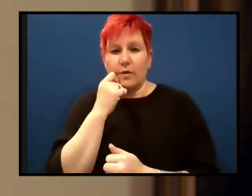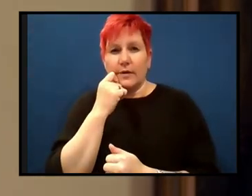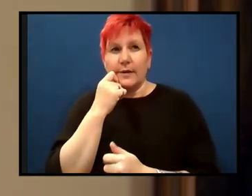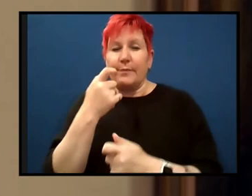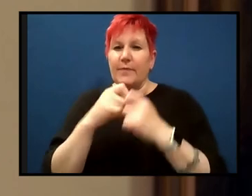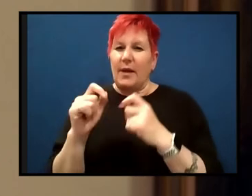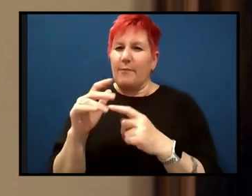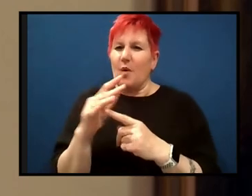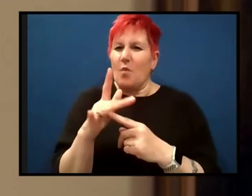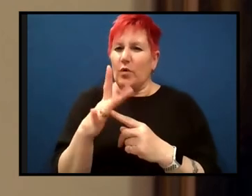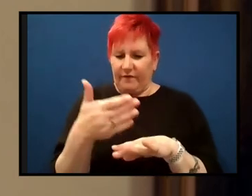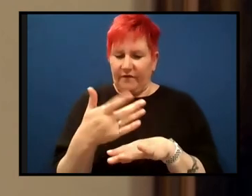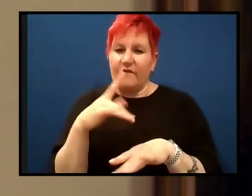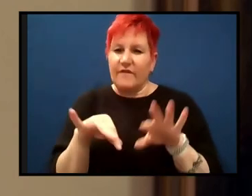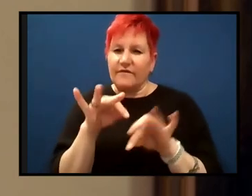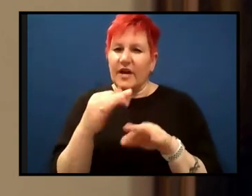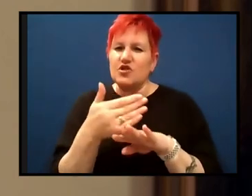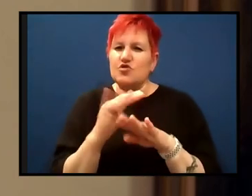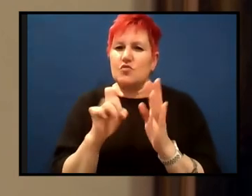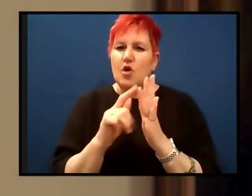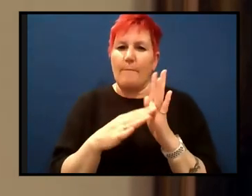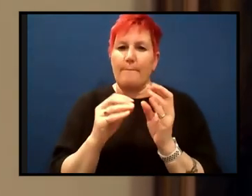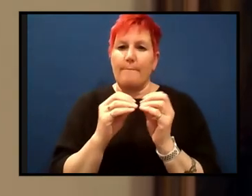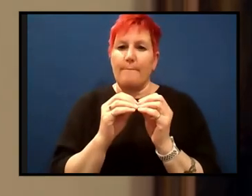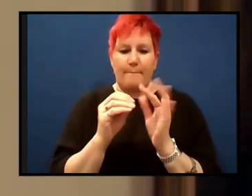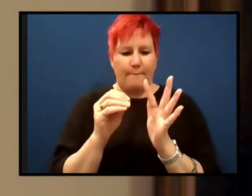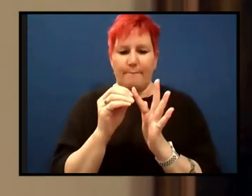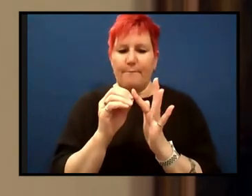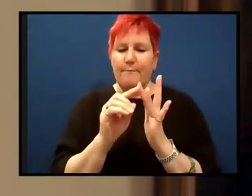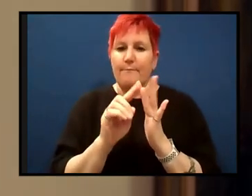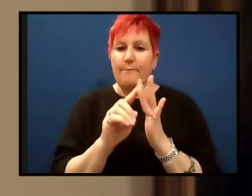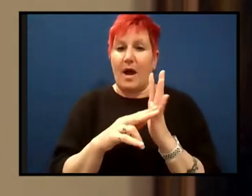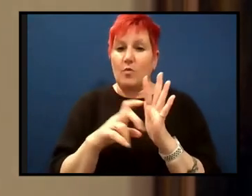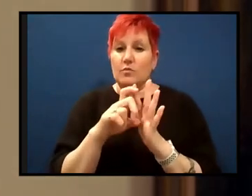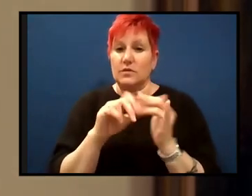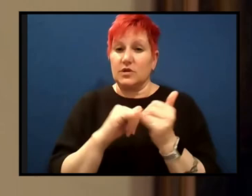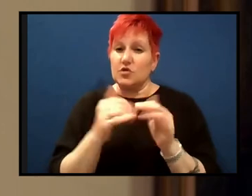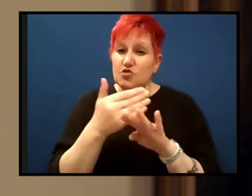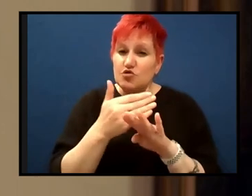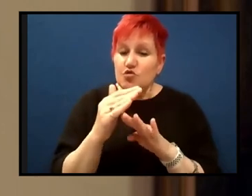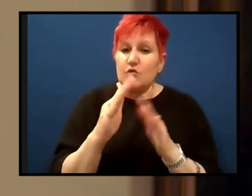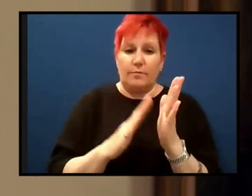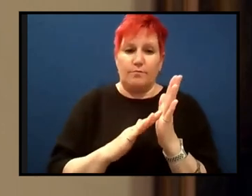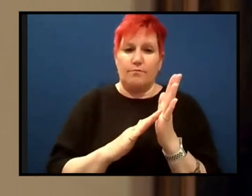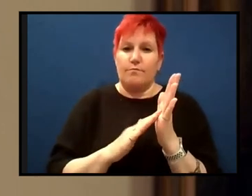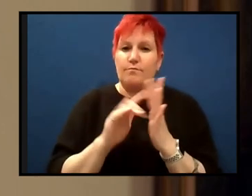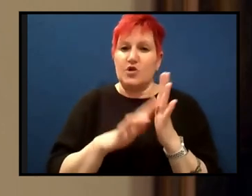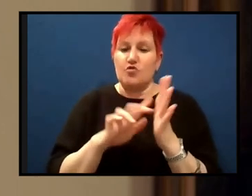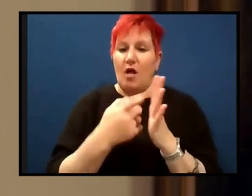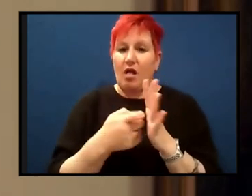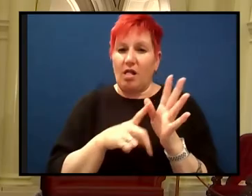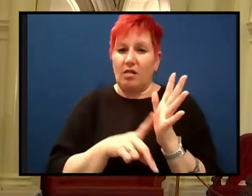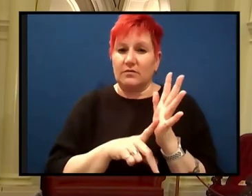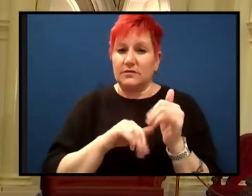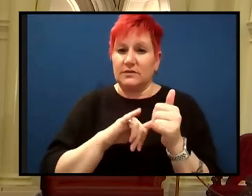which, uh, can be, uh, incredibly useful for us. Um, even in, you know, mitigating climate change,